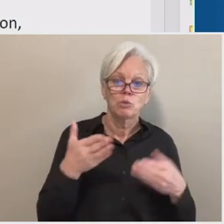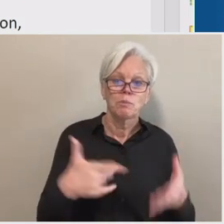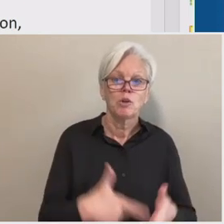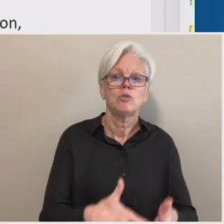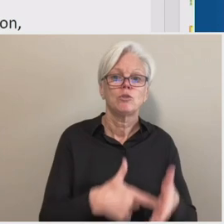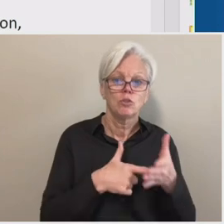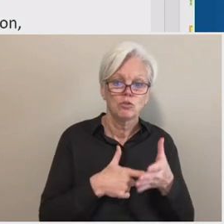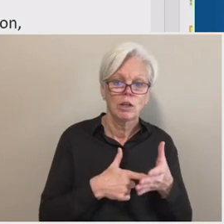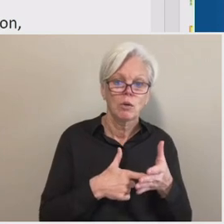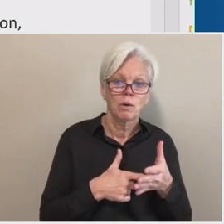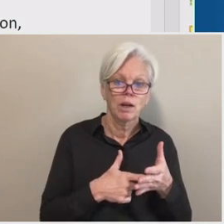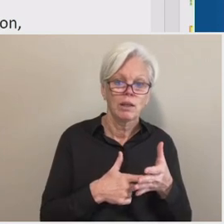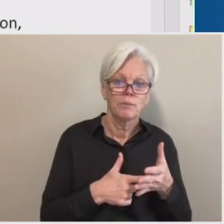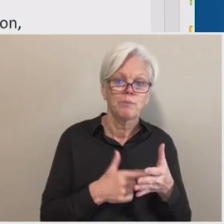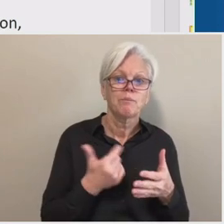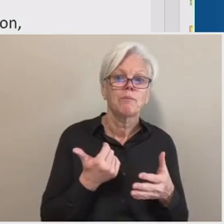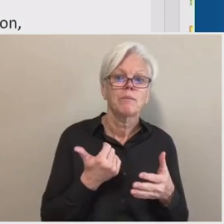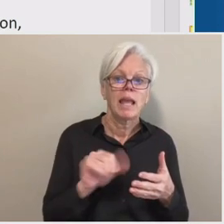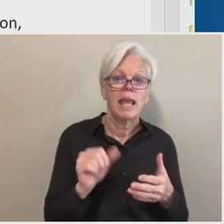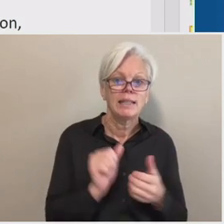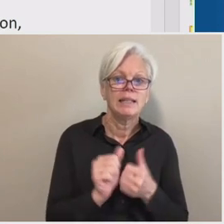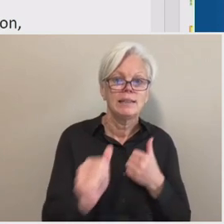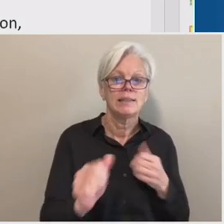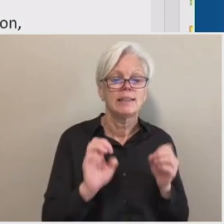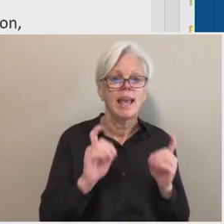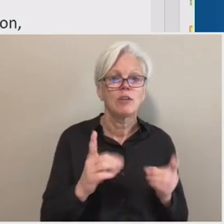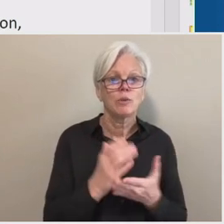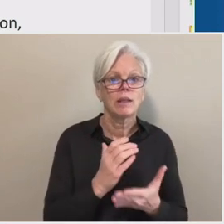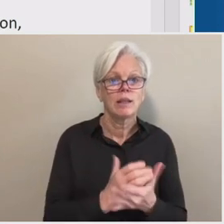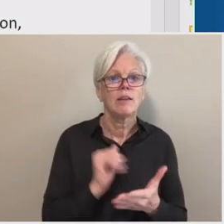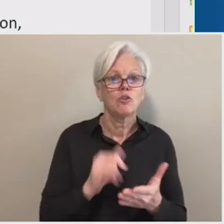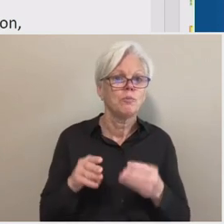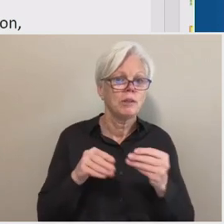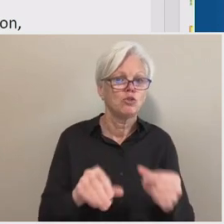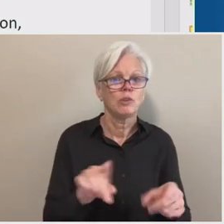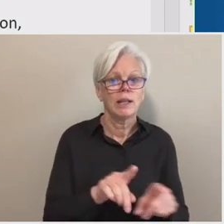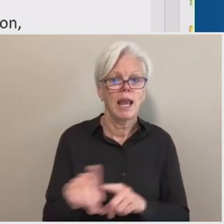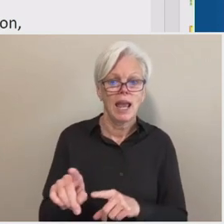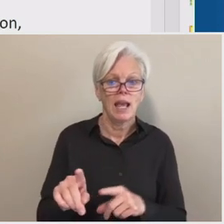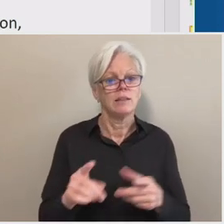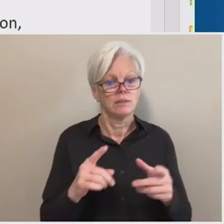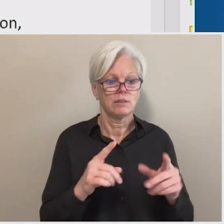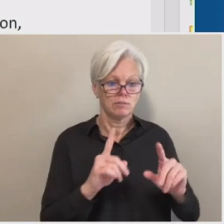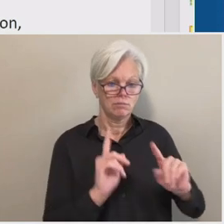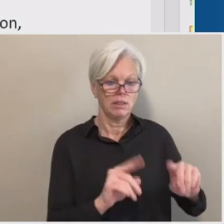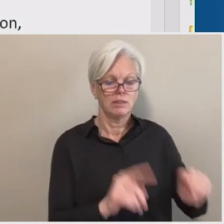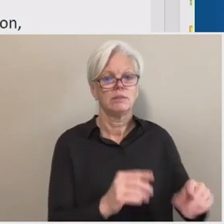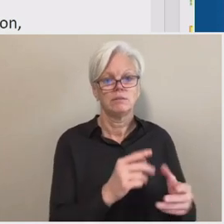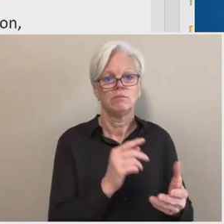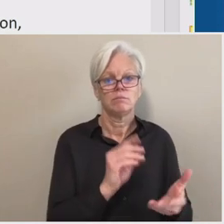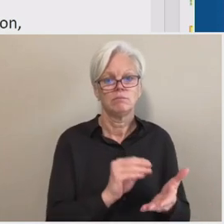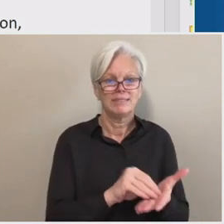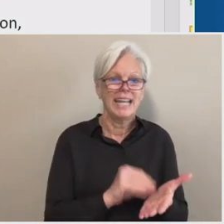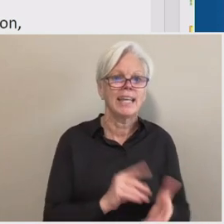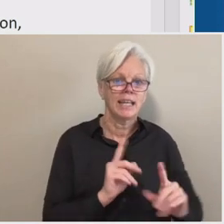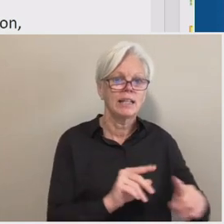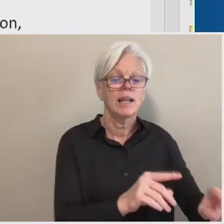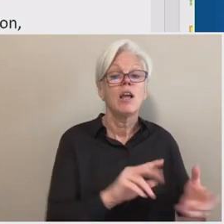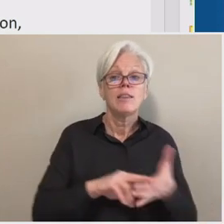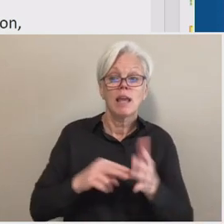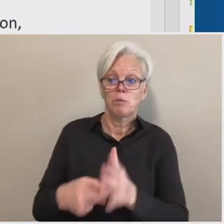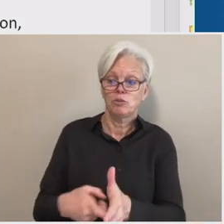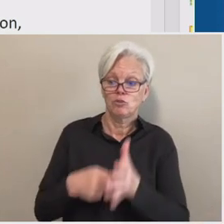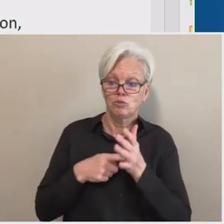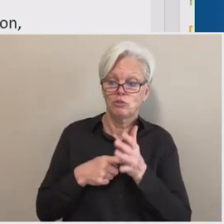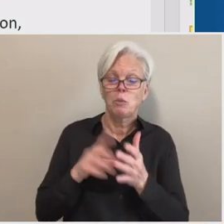uh, any, any distance education course to be treated as attendance taking, uh, which would require institutions to use their data